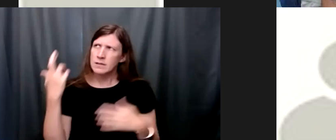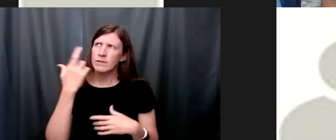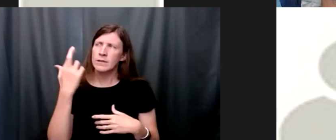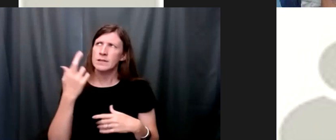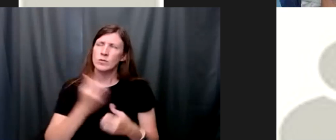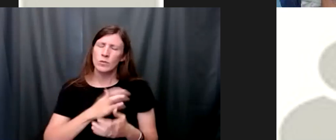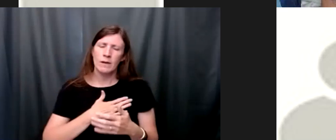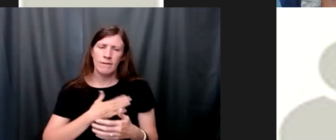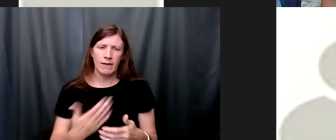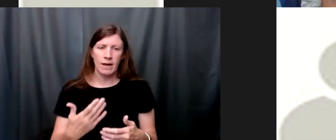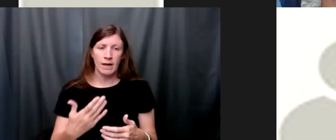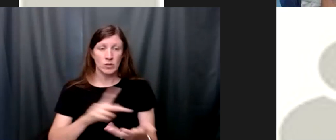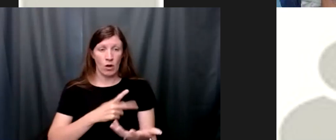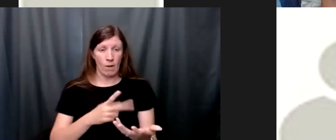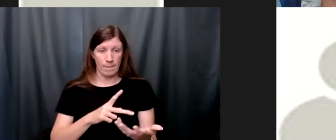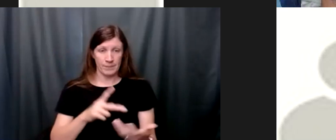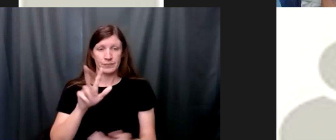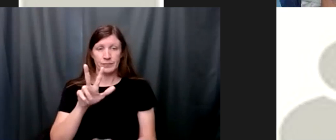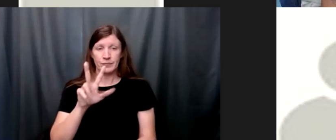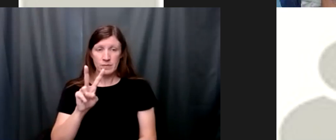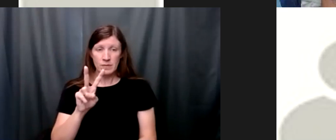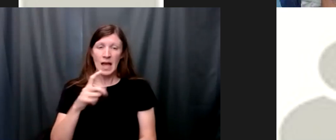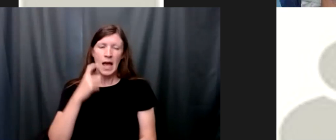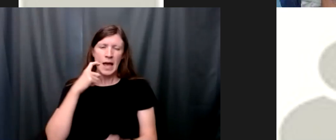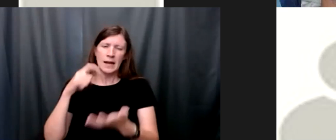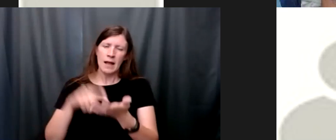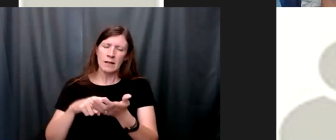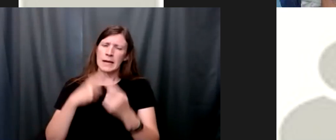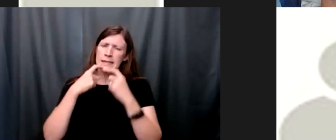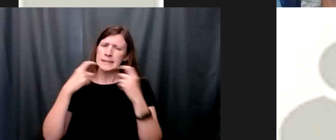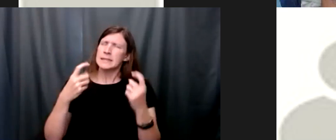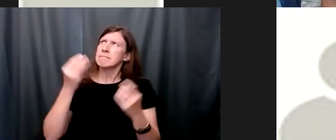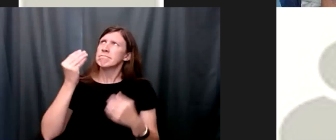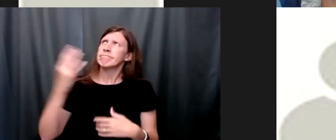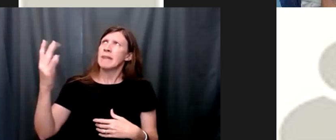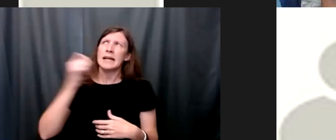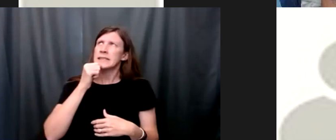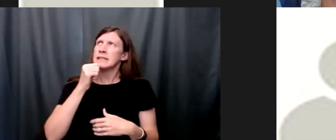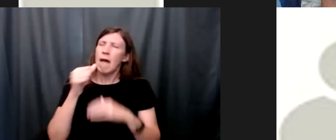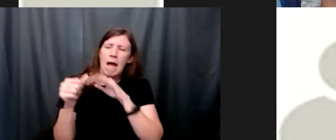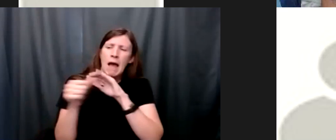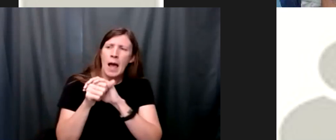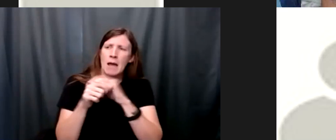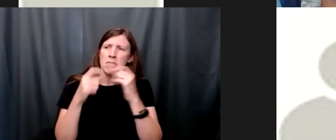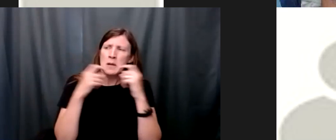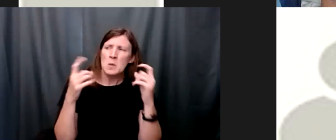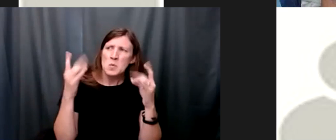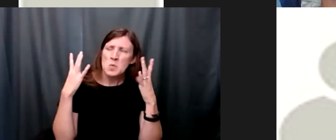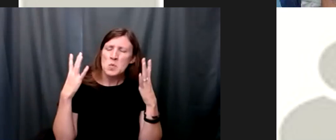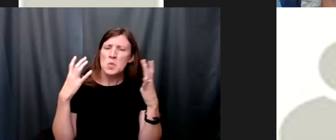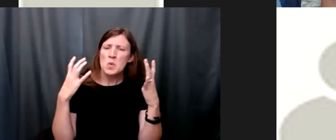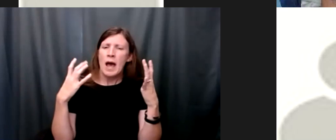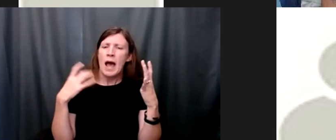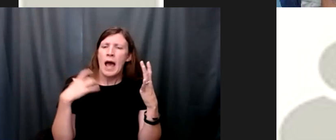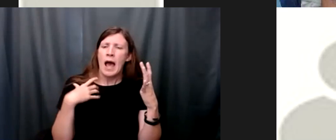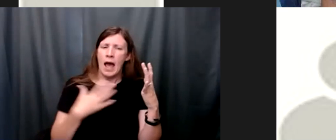psalm 32 says then i acknowledge my sin to you and did not and did not cover up my iniquity i will i said i